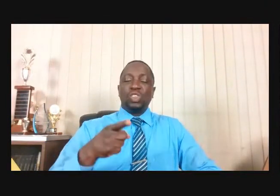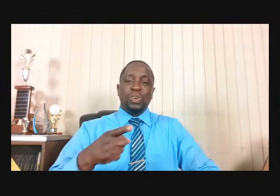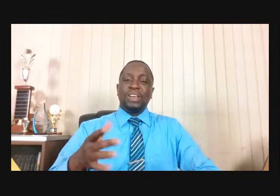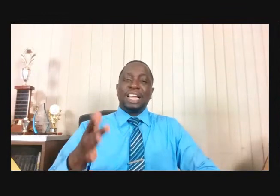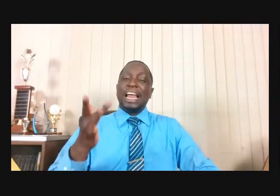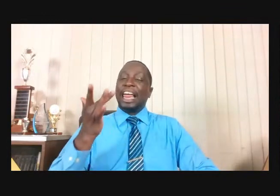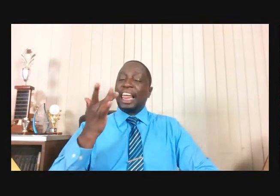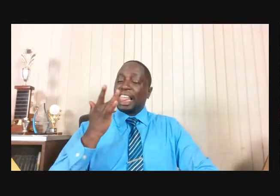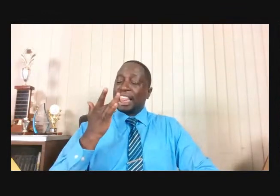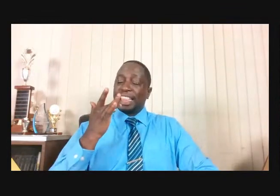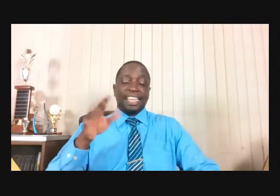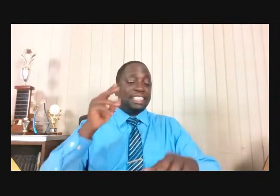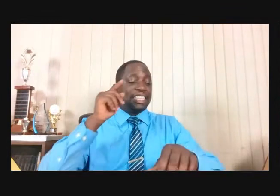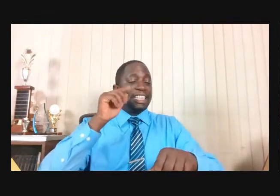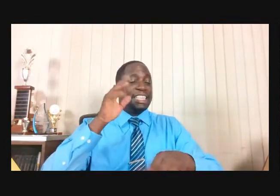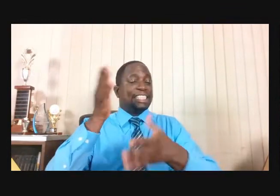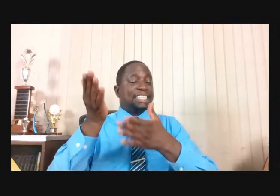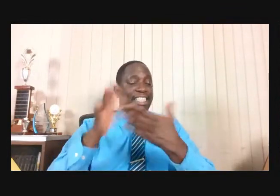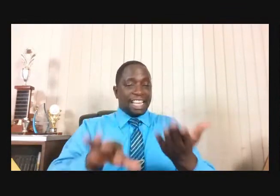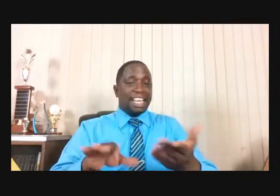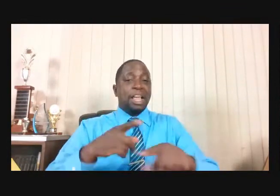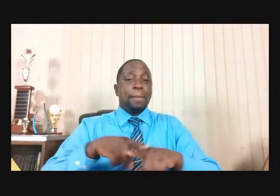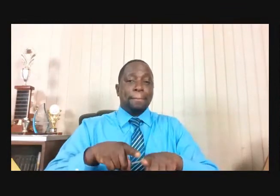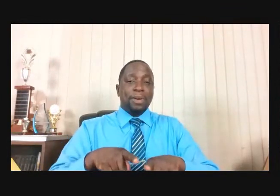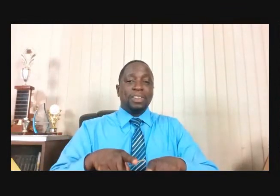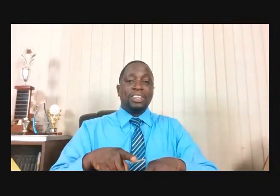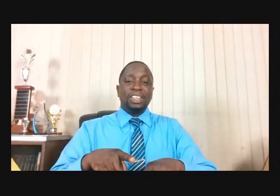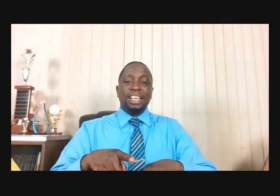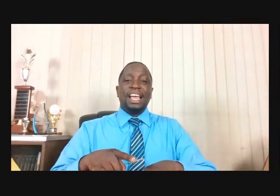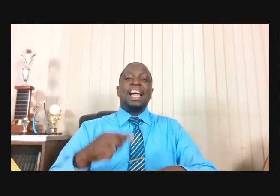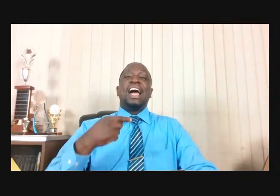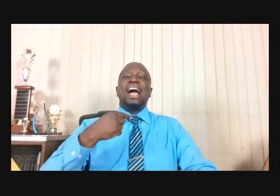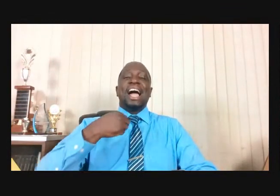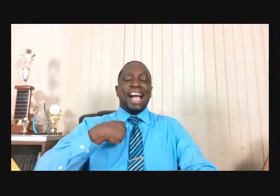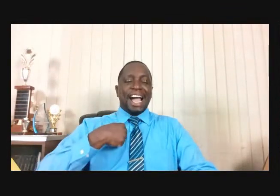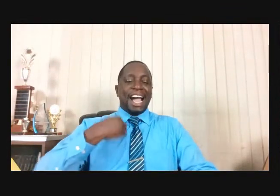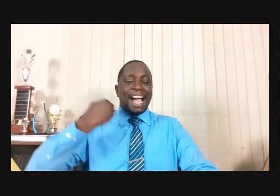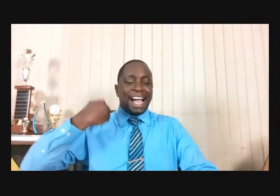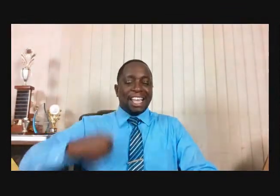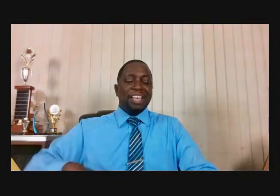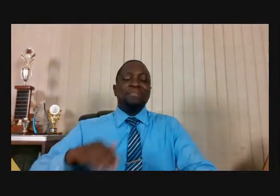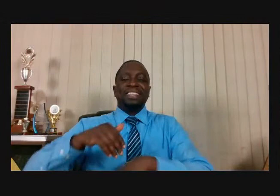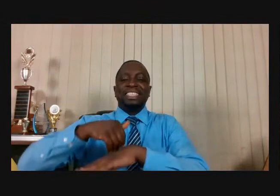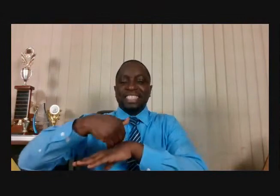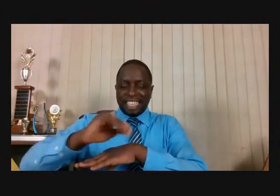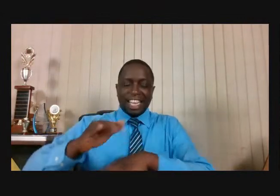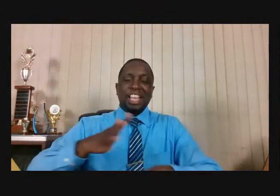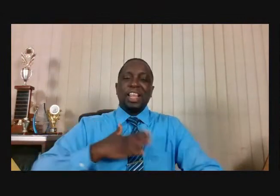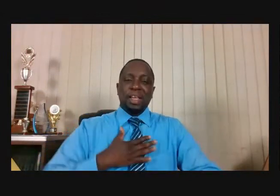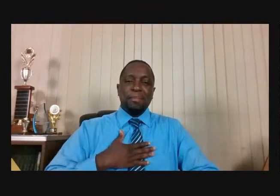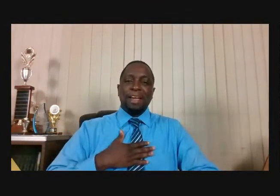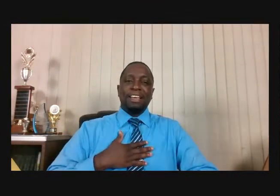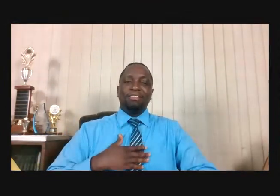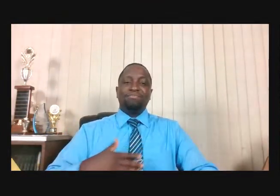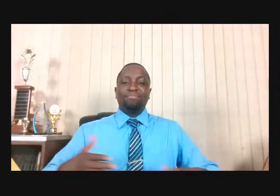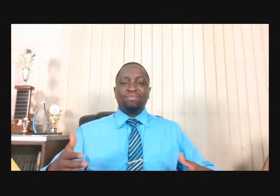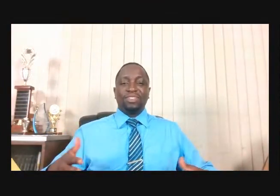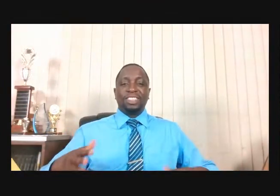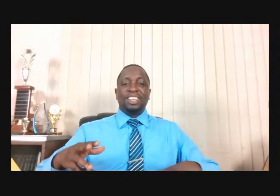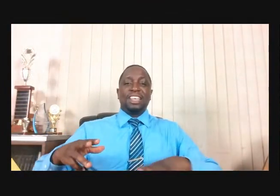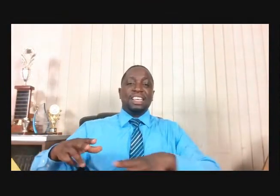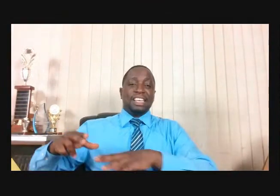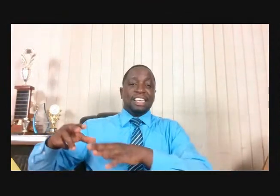Instead, I'm sending my chariot for you. You're going to come up to heaven. You will